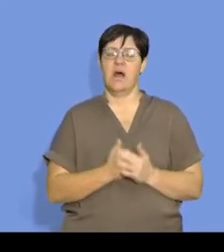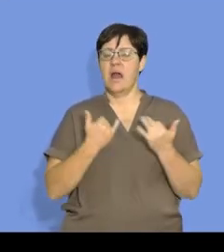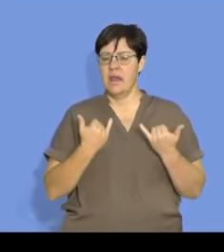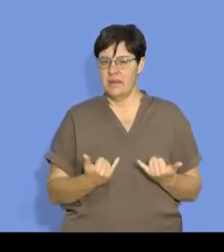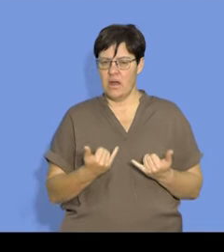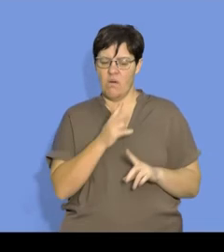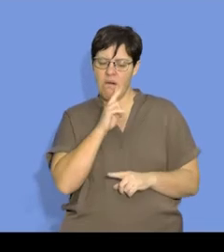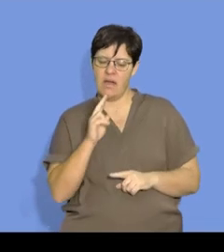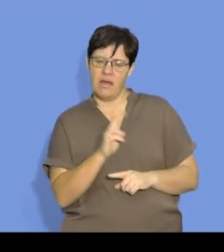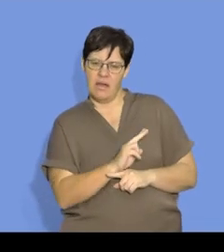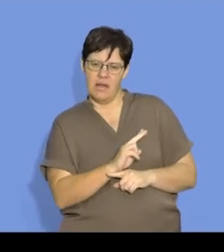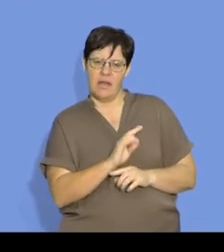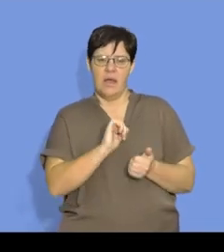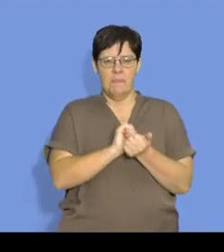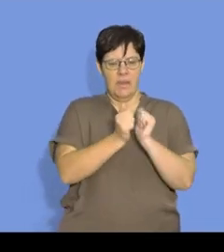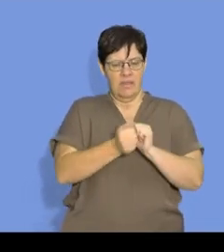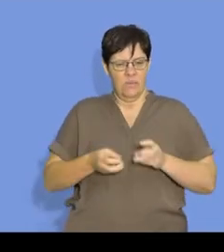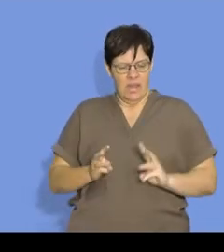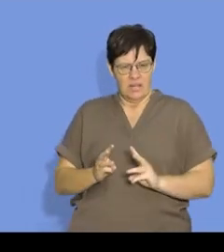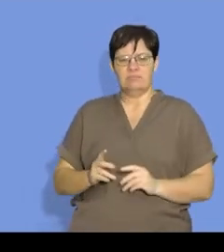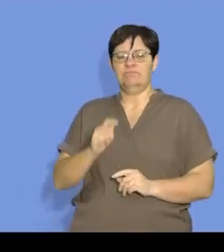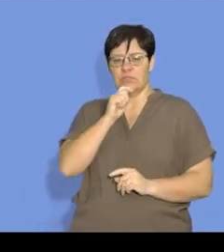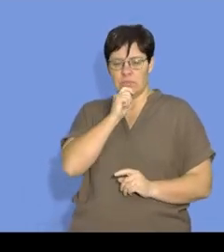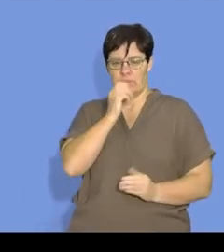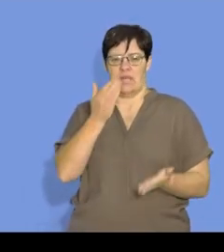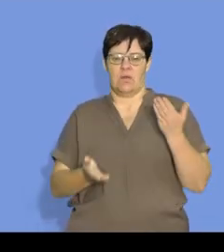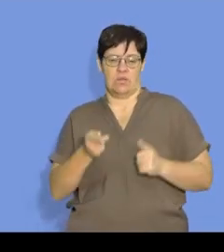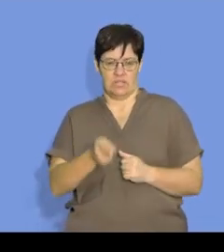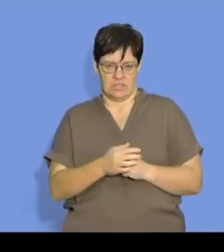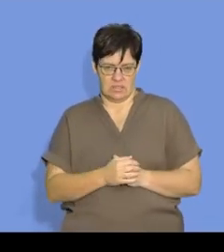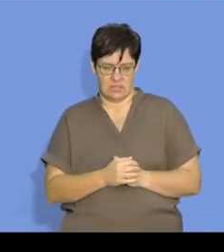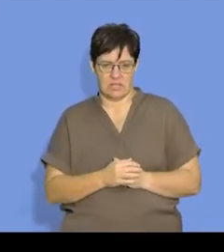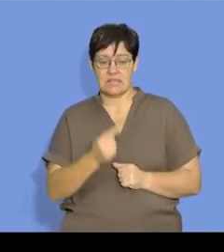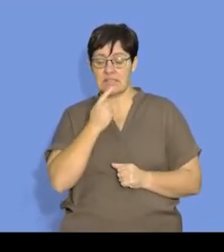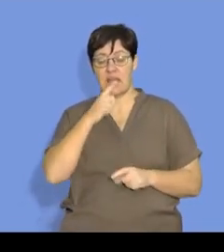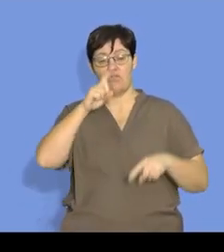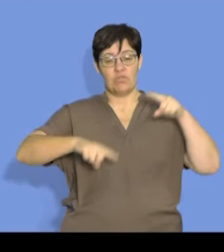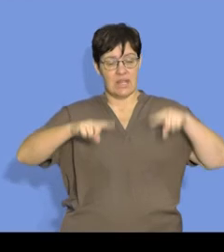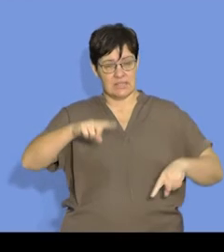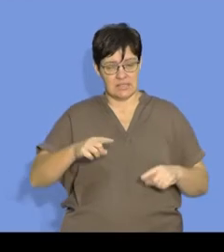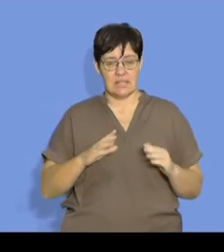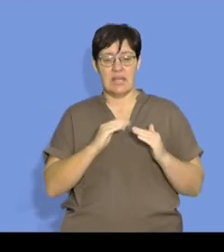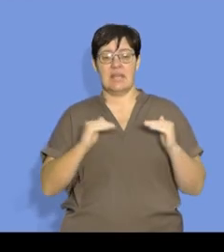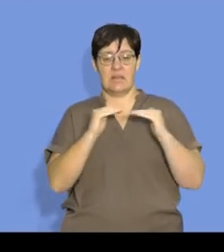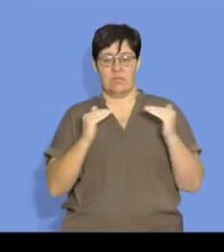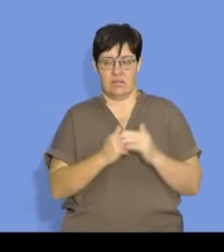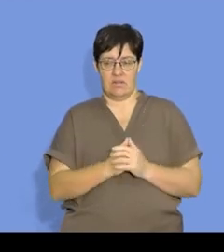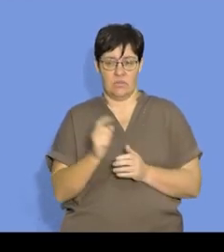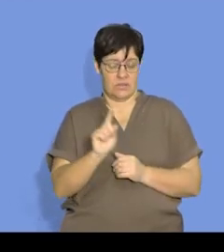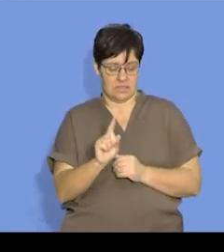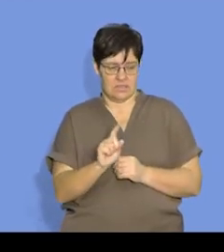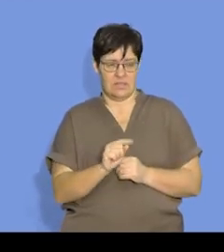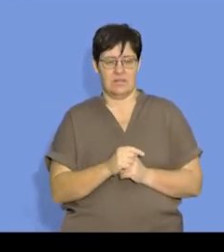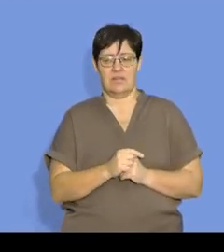and mathematically use the equation where we say rate is equal to negative